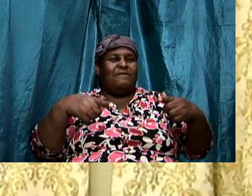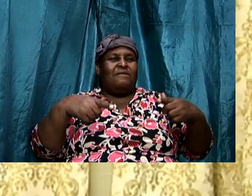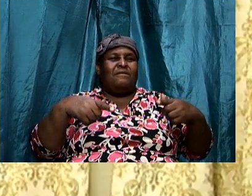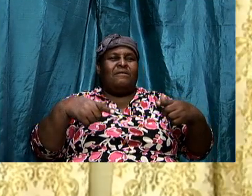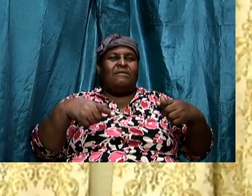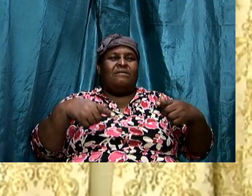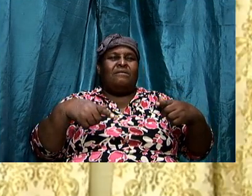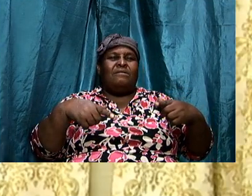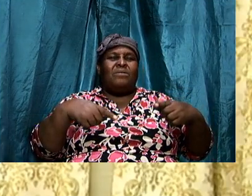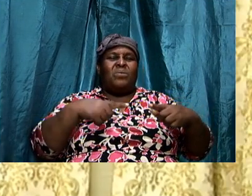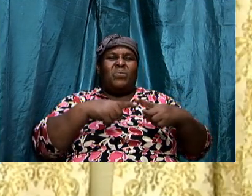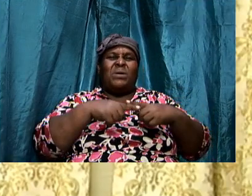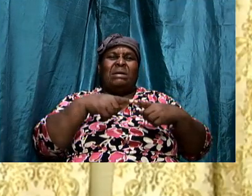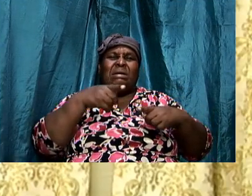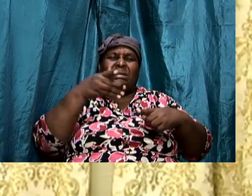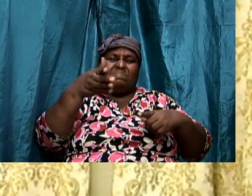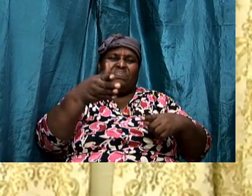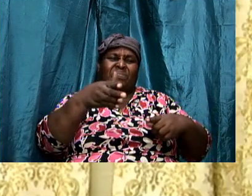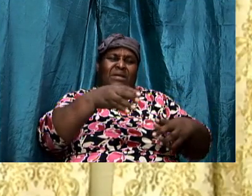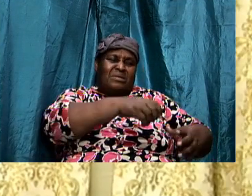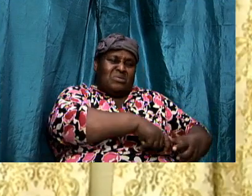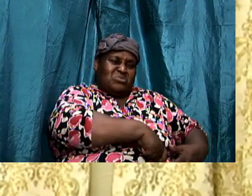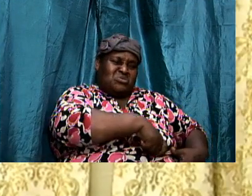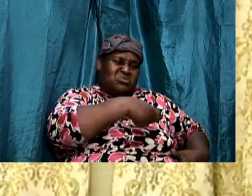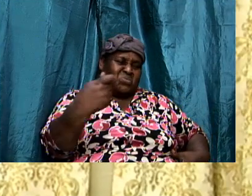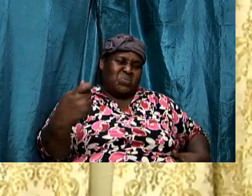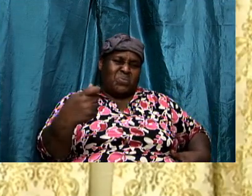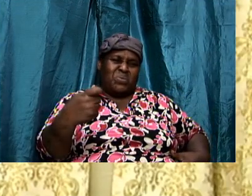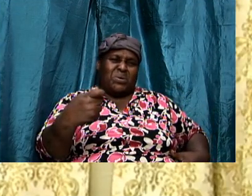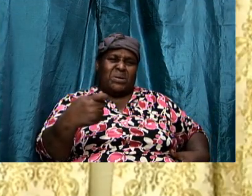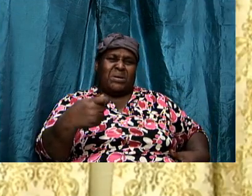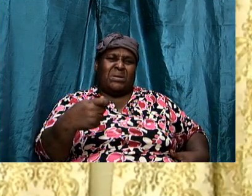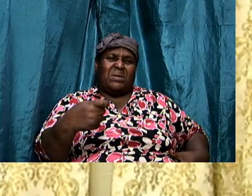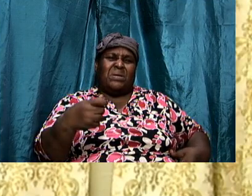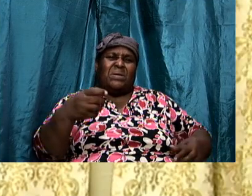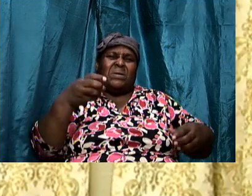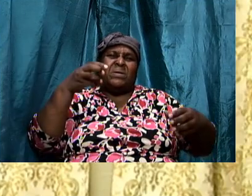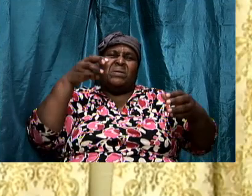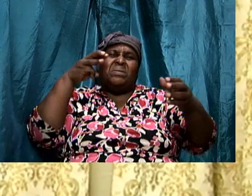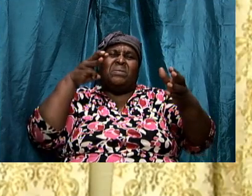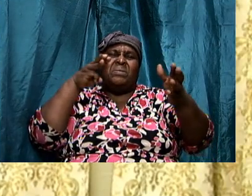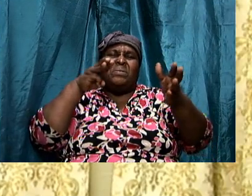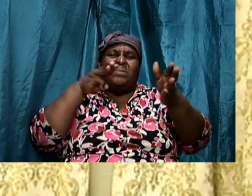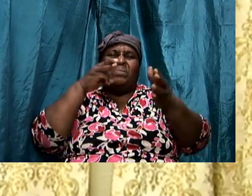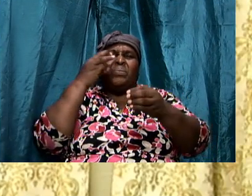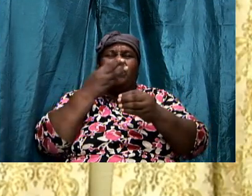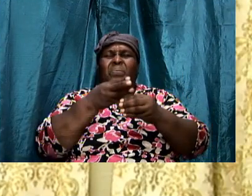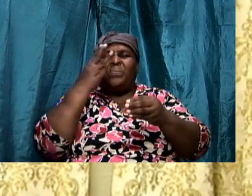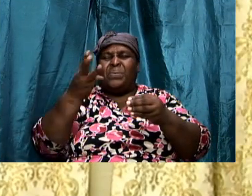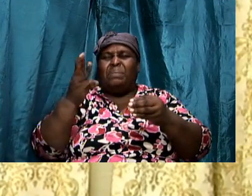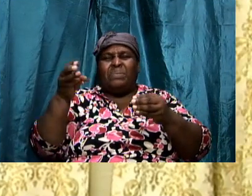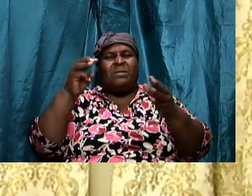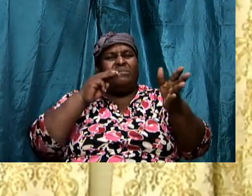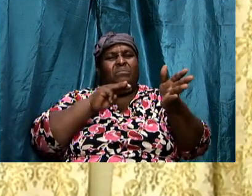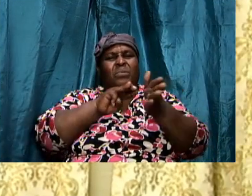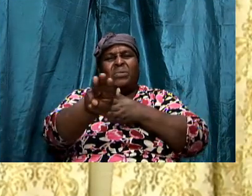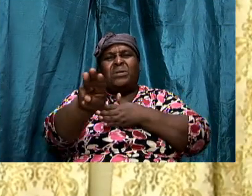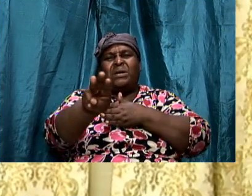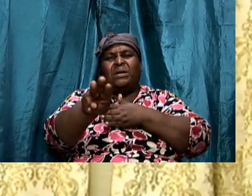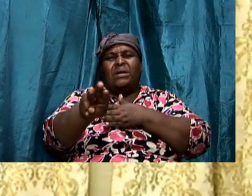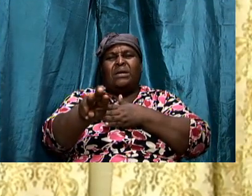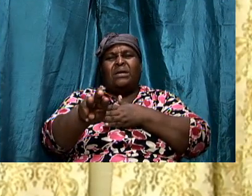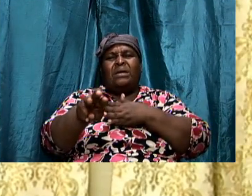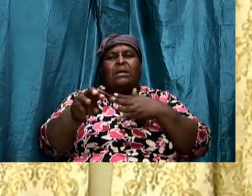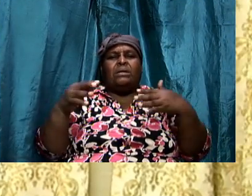It was an instrument of brutal murder. And it was feared